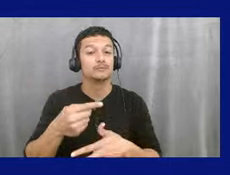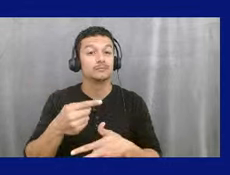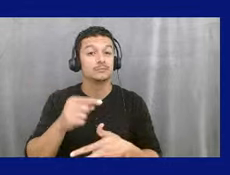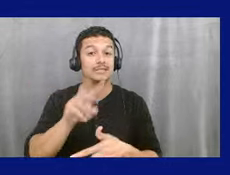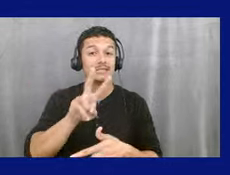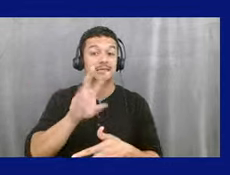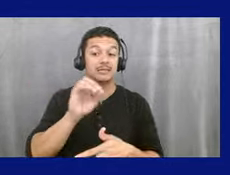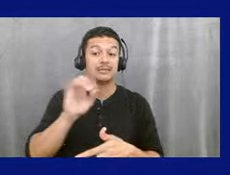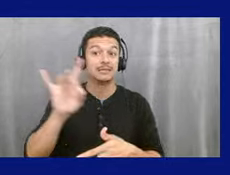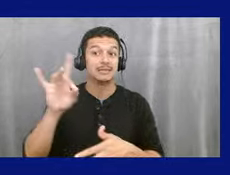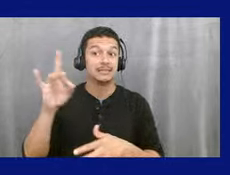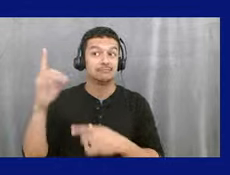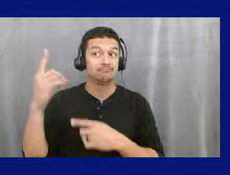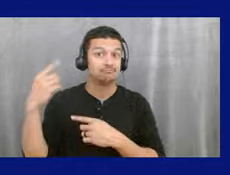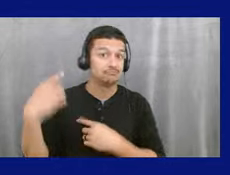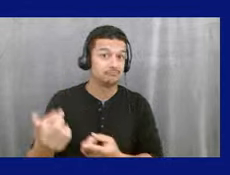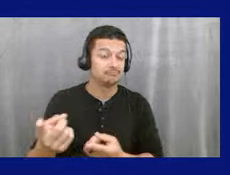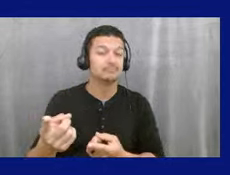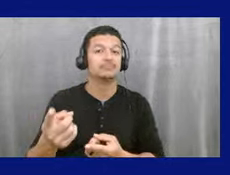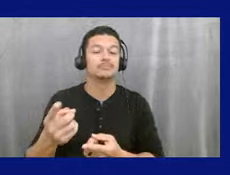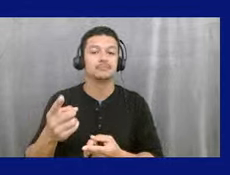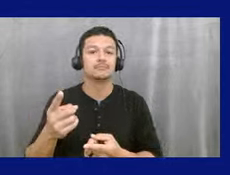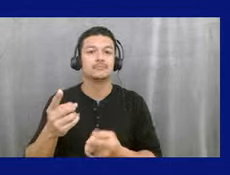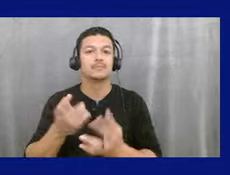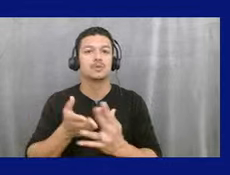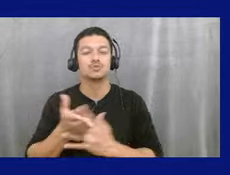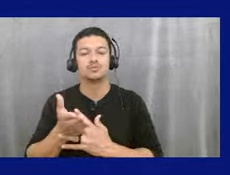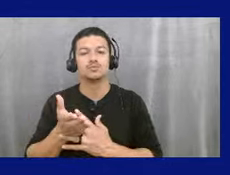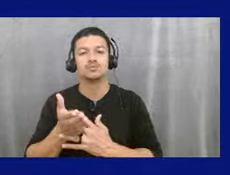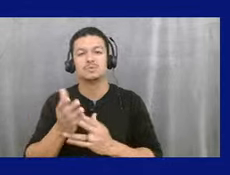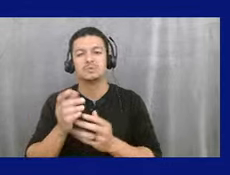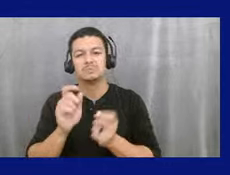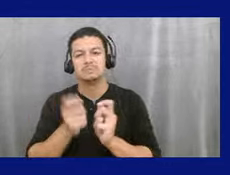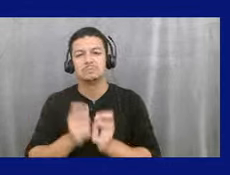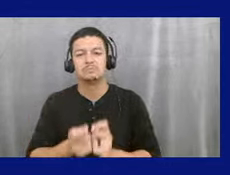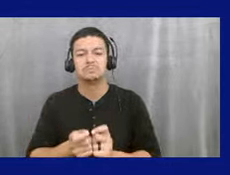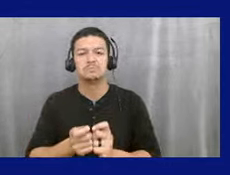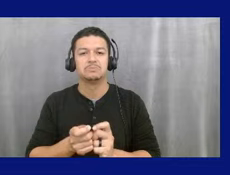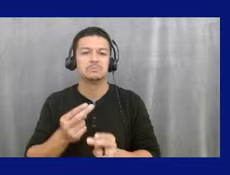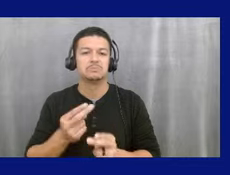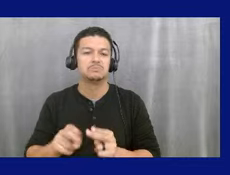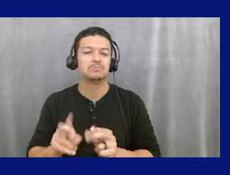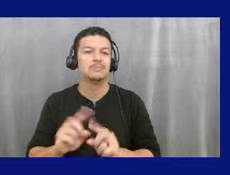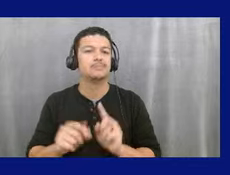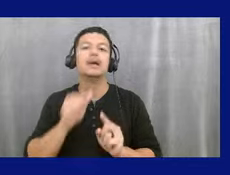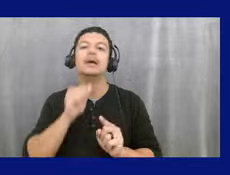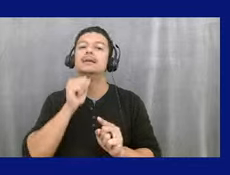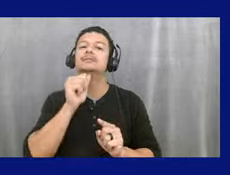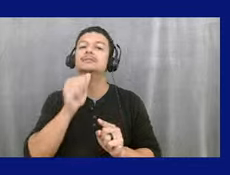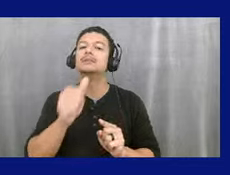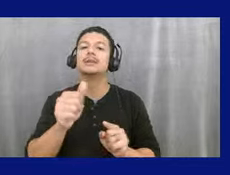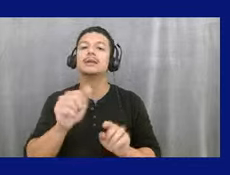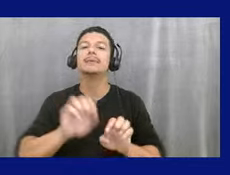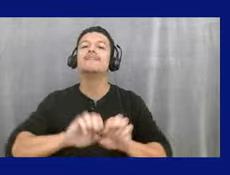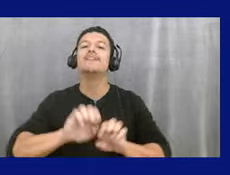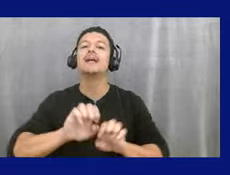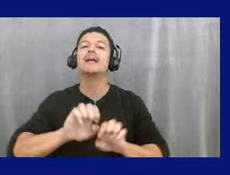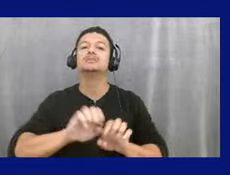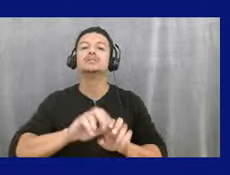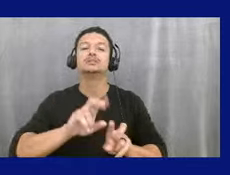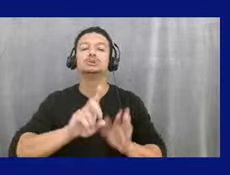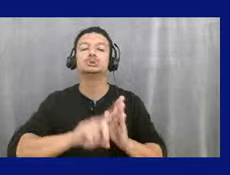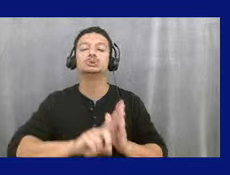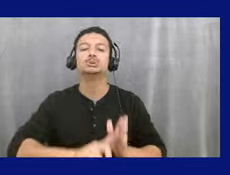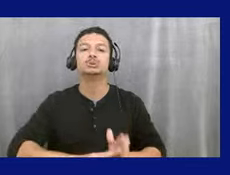2008, it gone through the minor updates, but it has not been, um, evaluated, um, amended